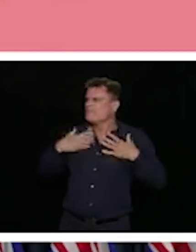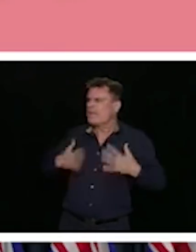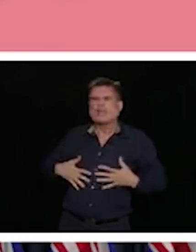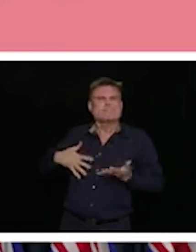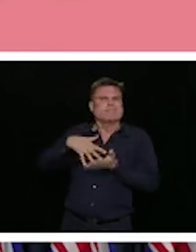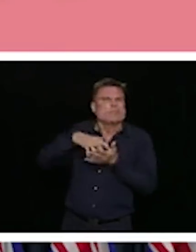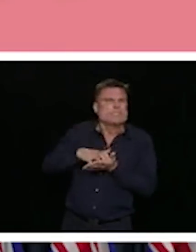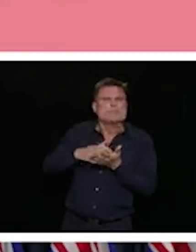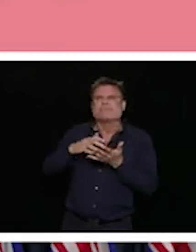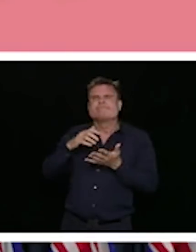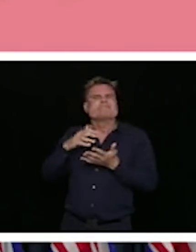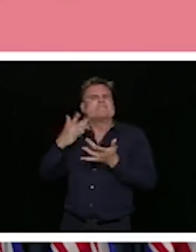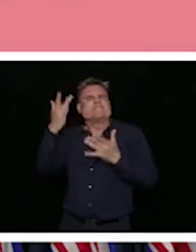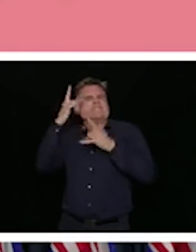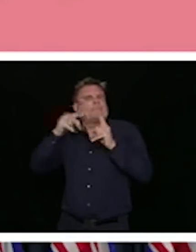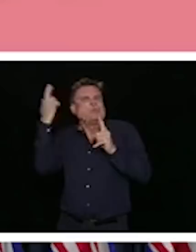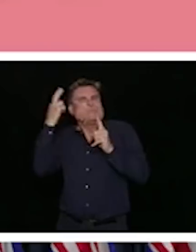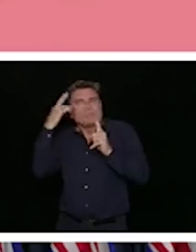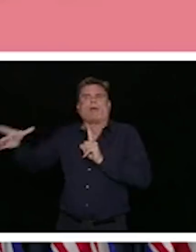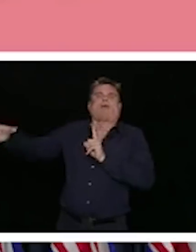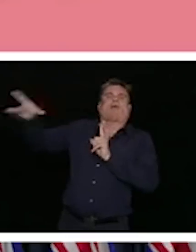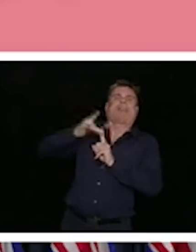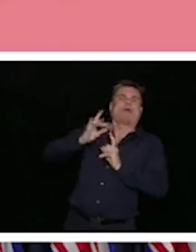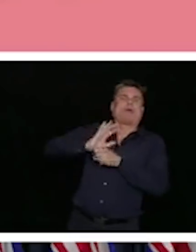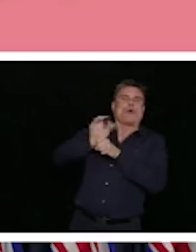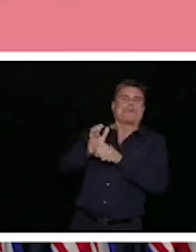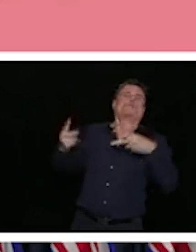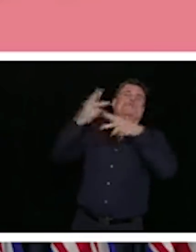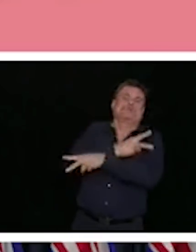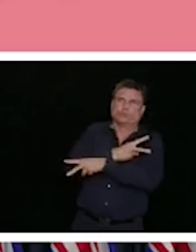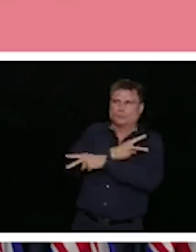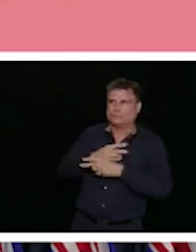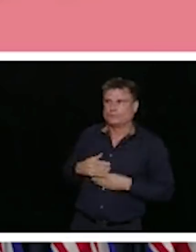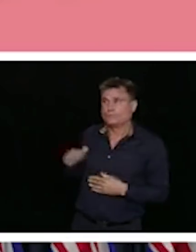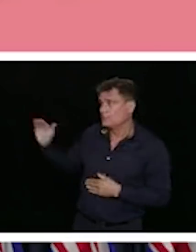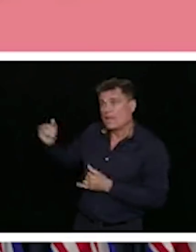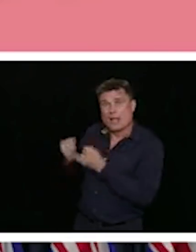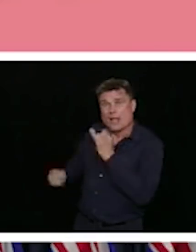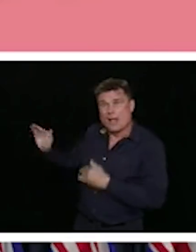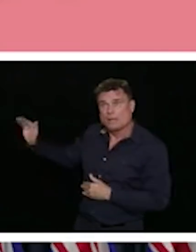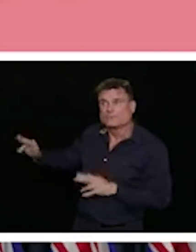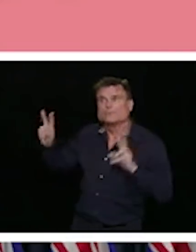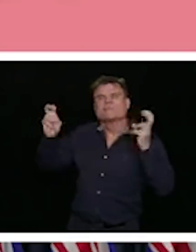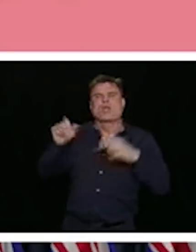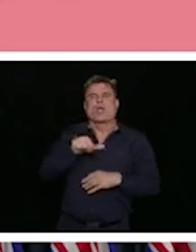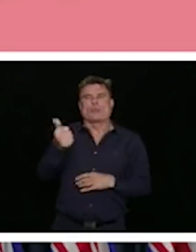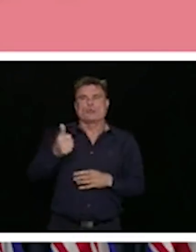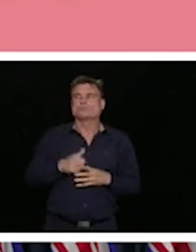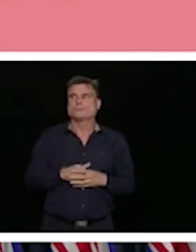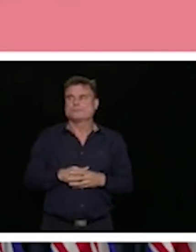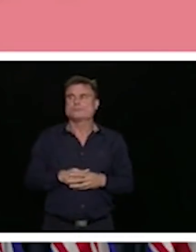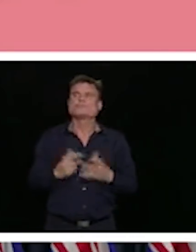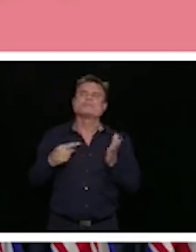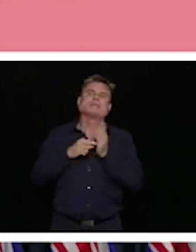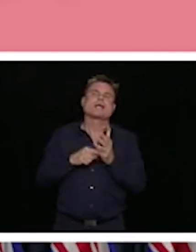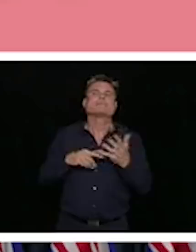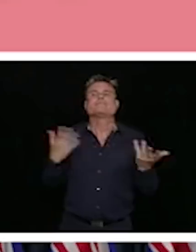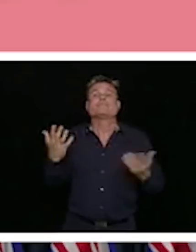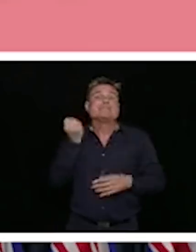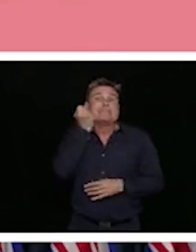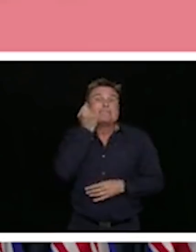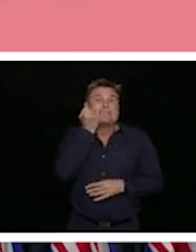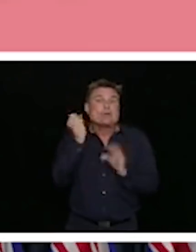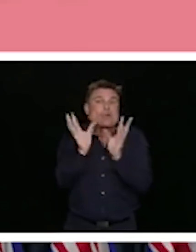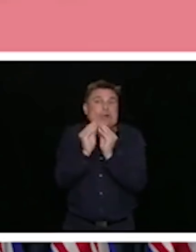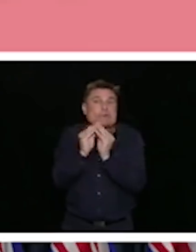So these would be community outbreaks like the conference, a large conference early on, where we had